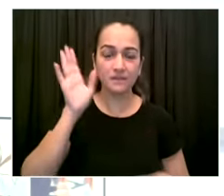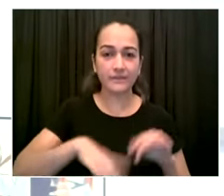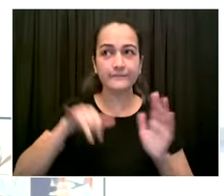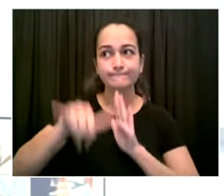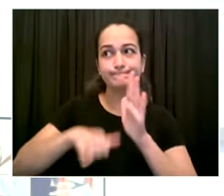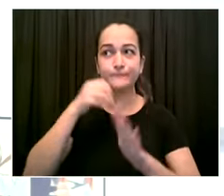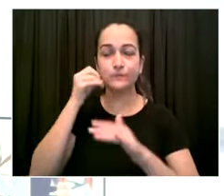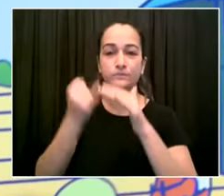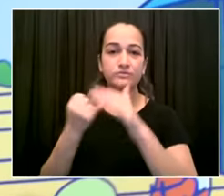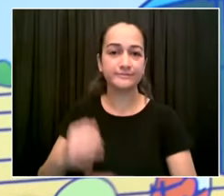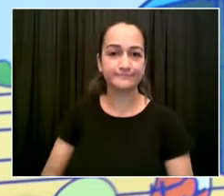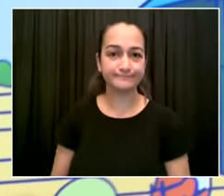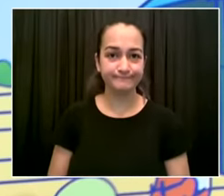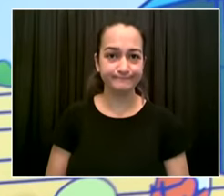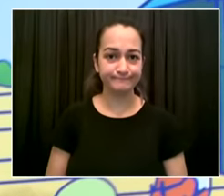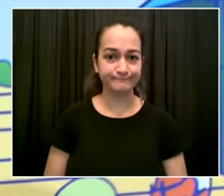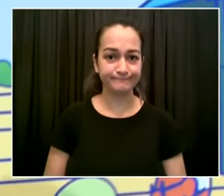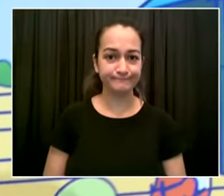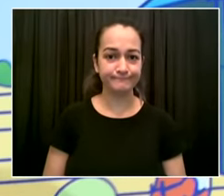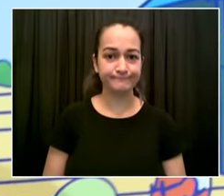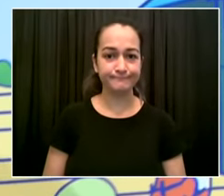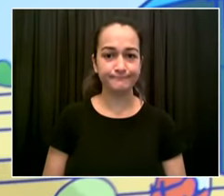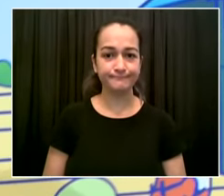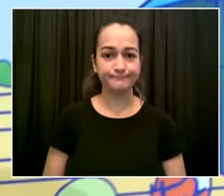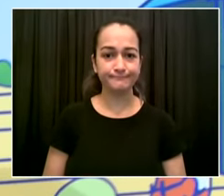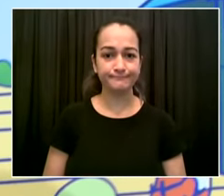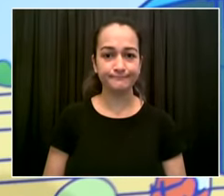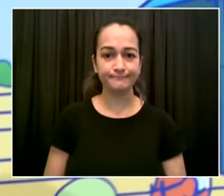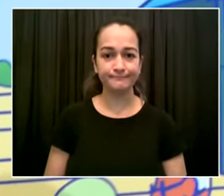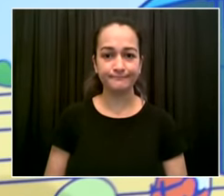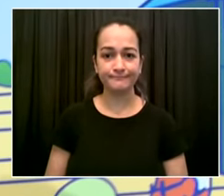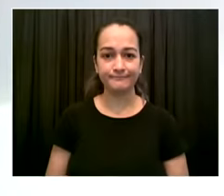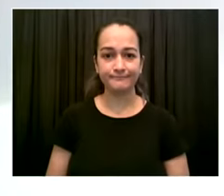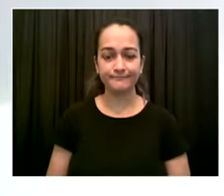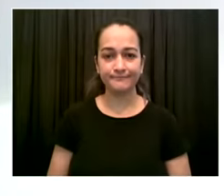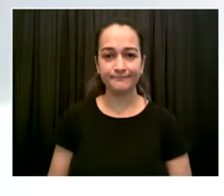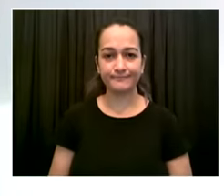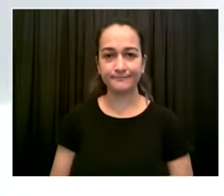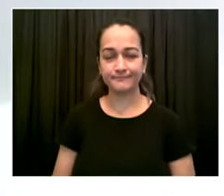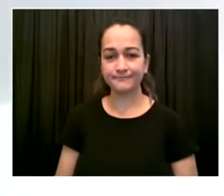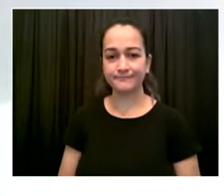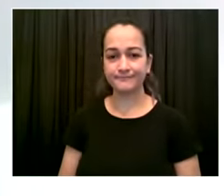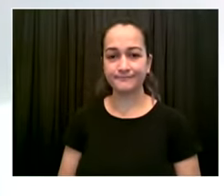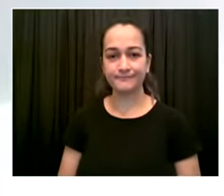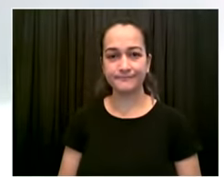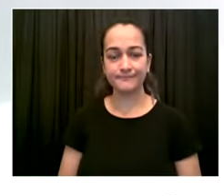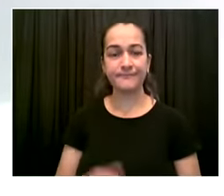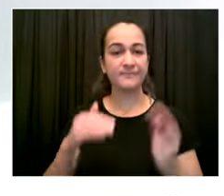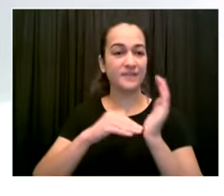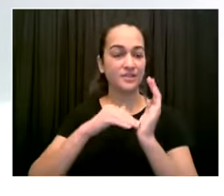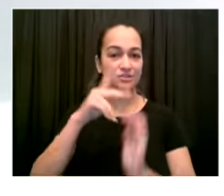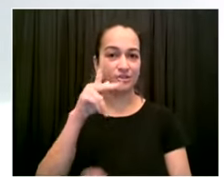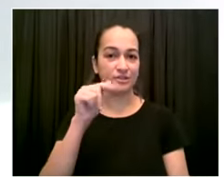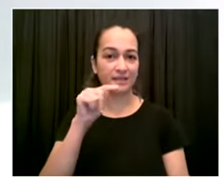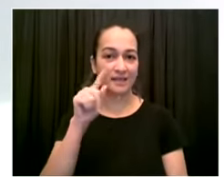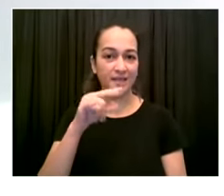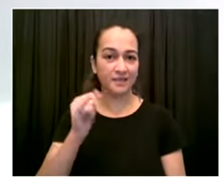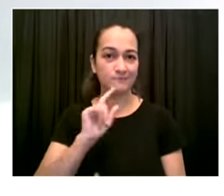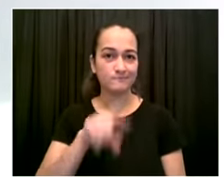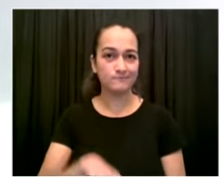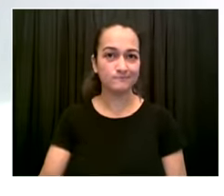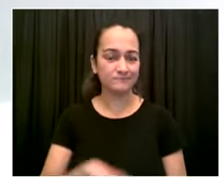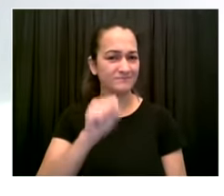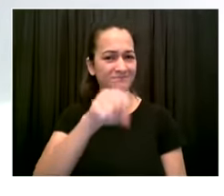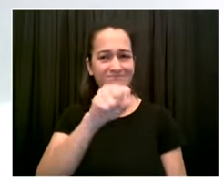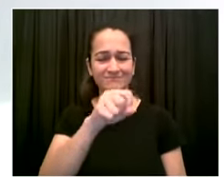just want to further endorse the children belong in schools that's where they get